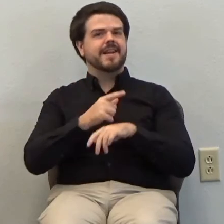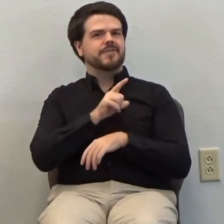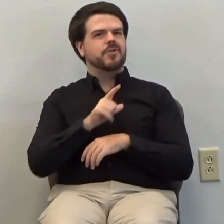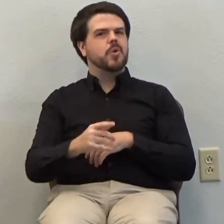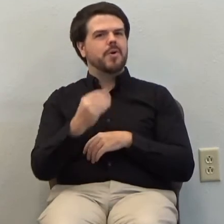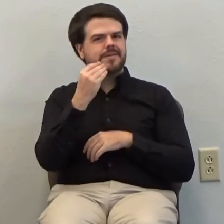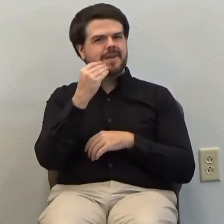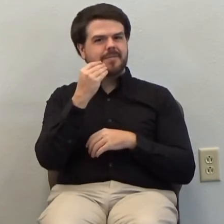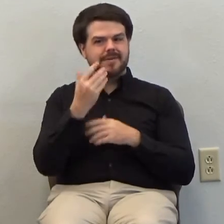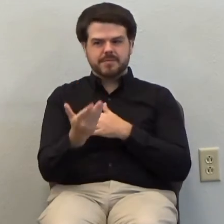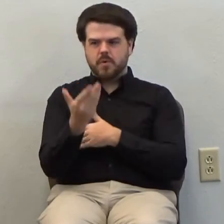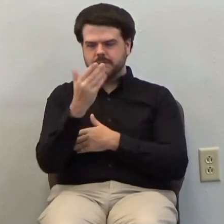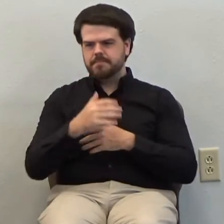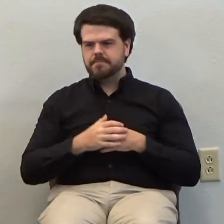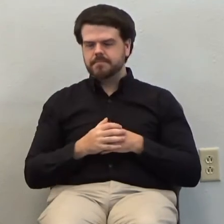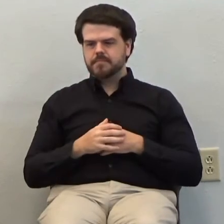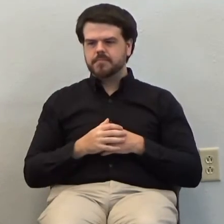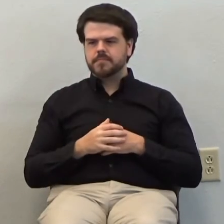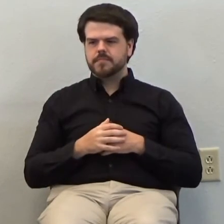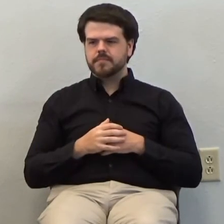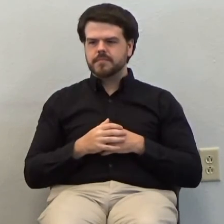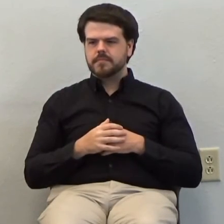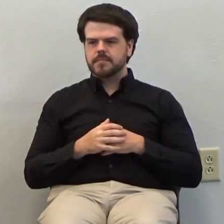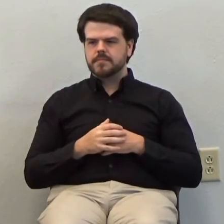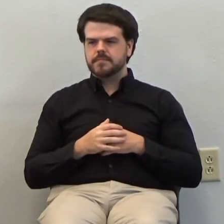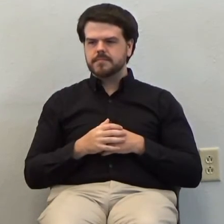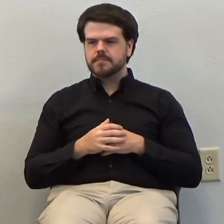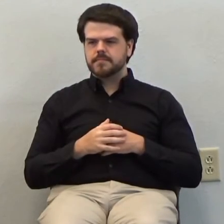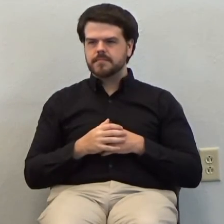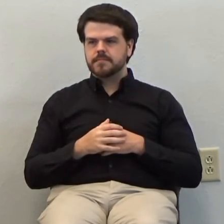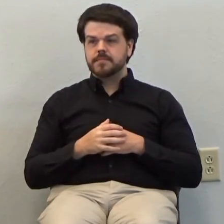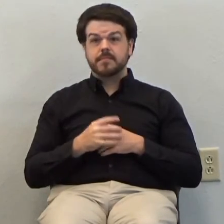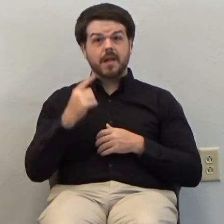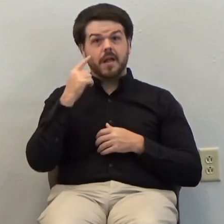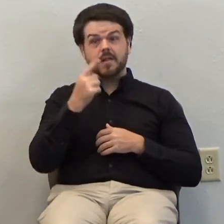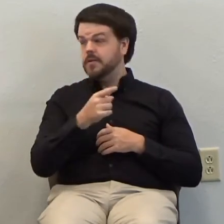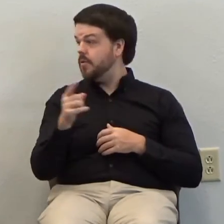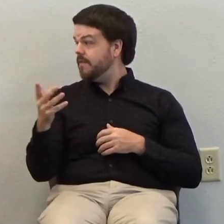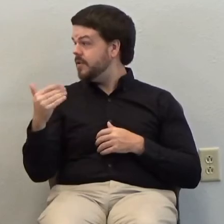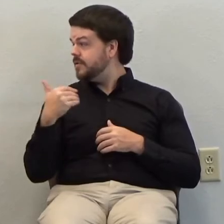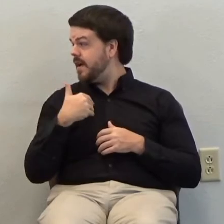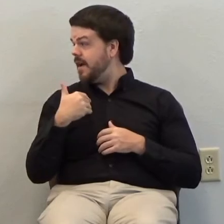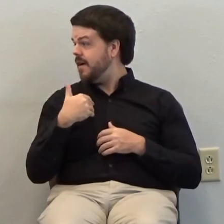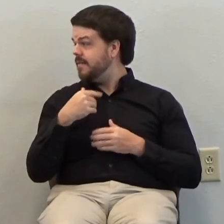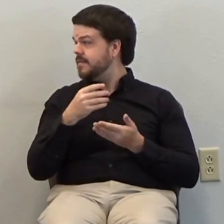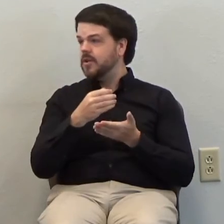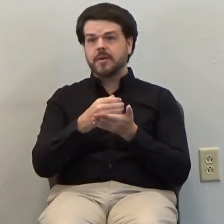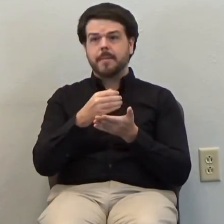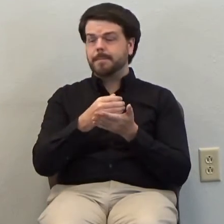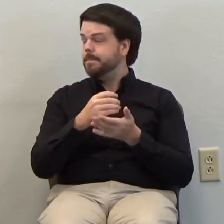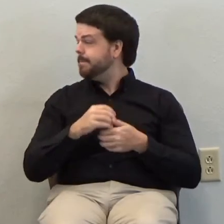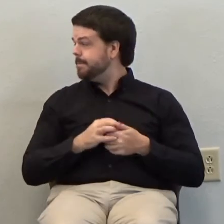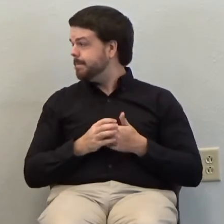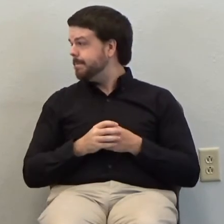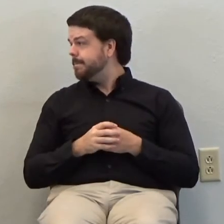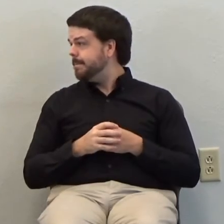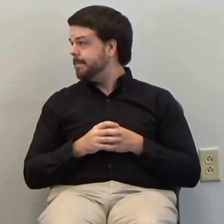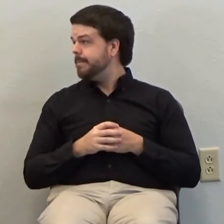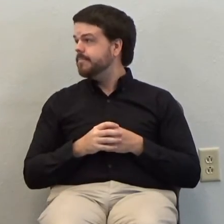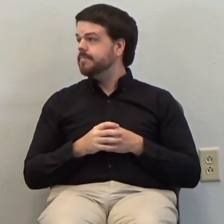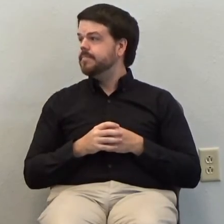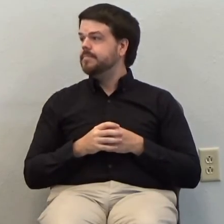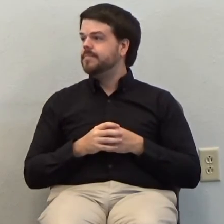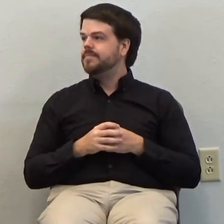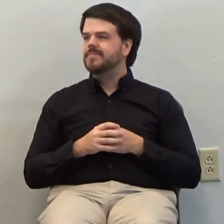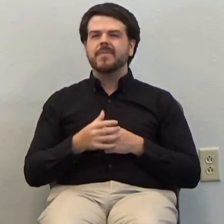this morning and I think you all have the elements there we